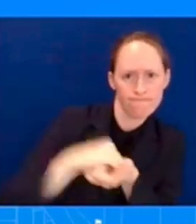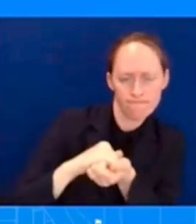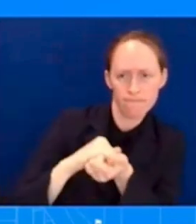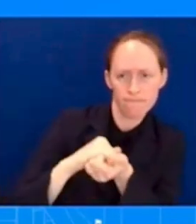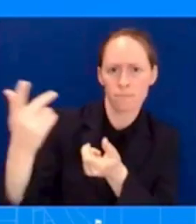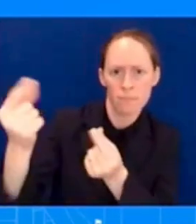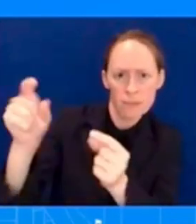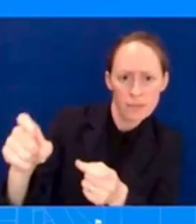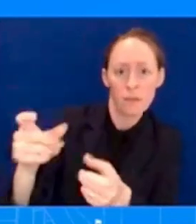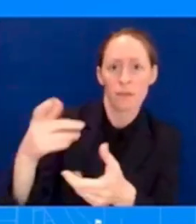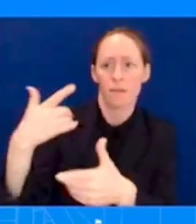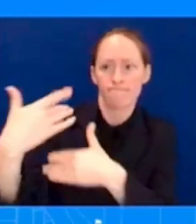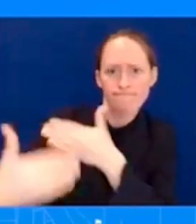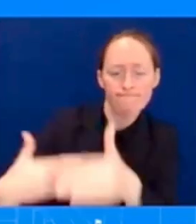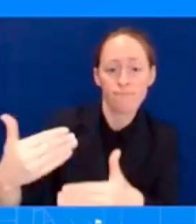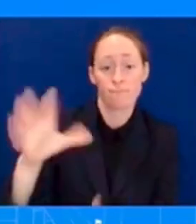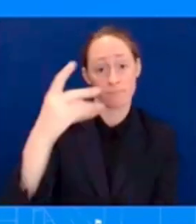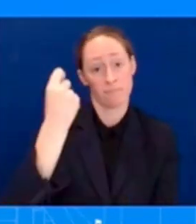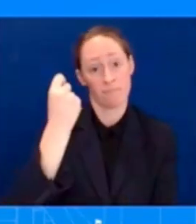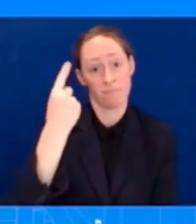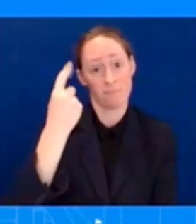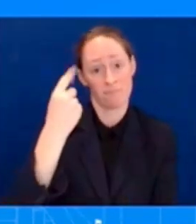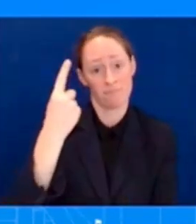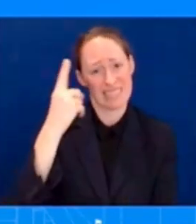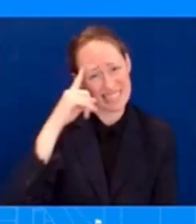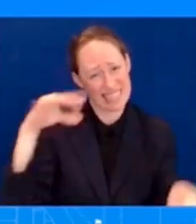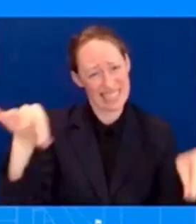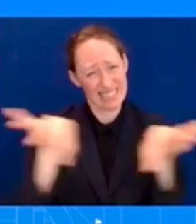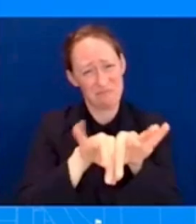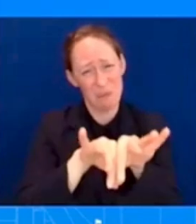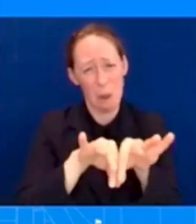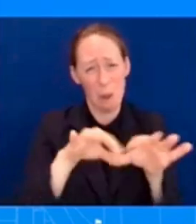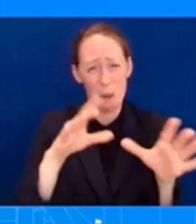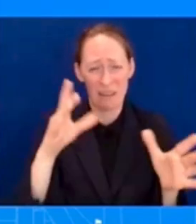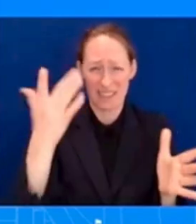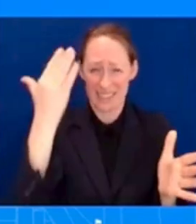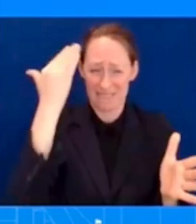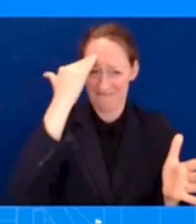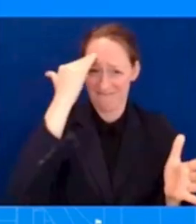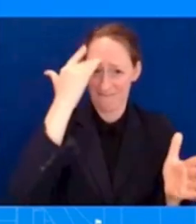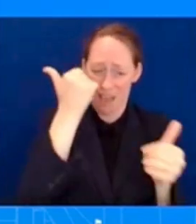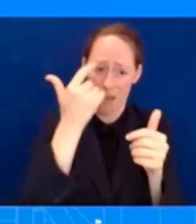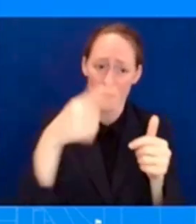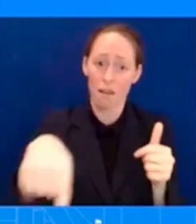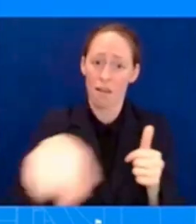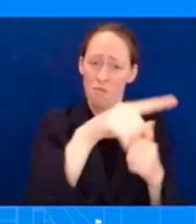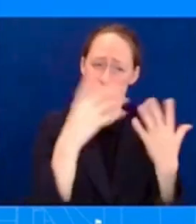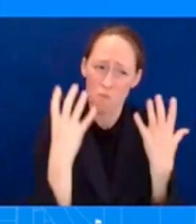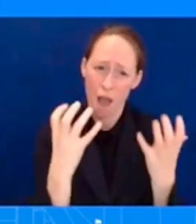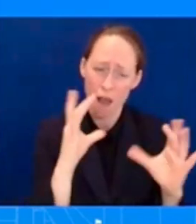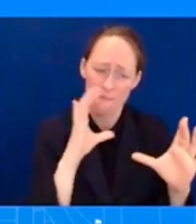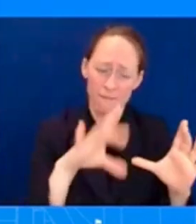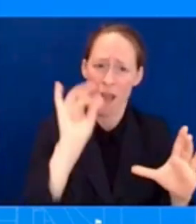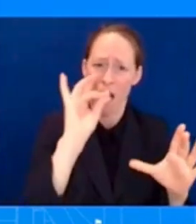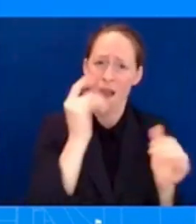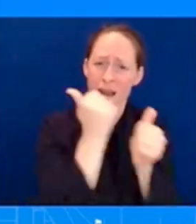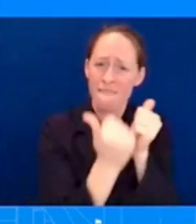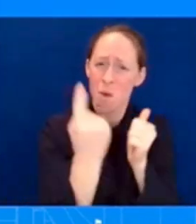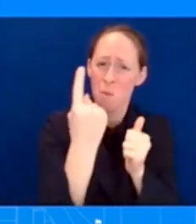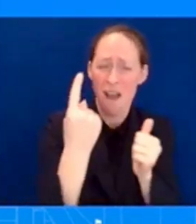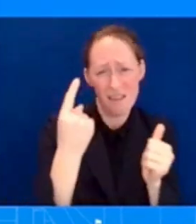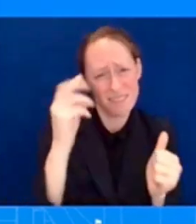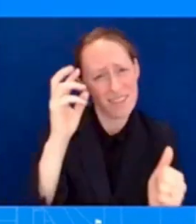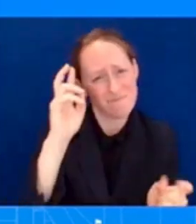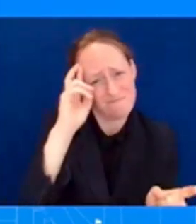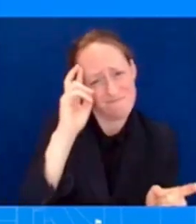everybody that is unaccounted for and so i do believe that we have the right amount of personnel on the ground integrating in with the local officials to